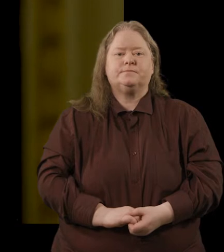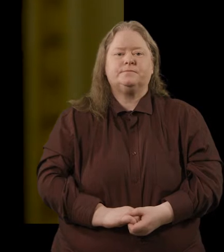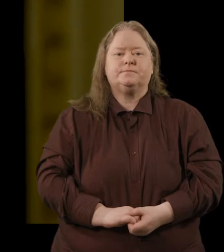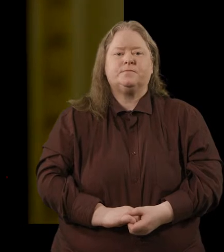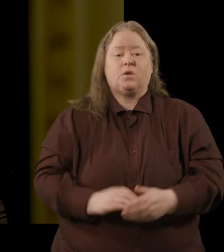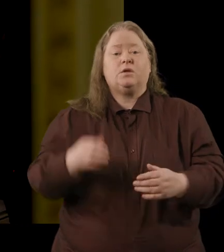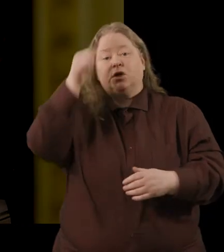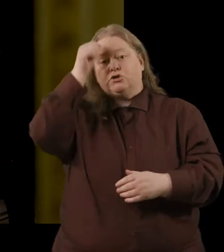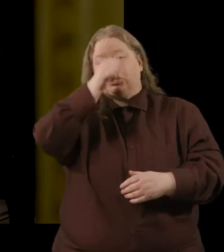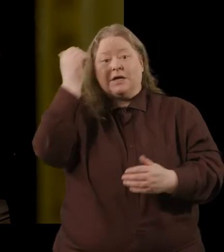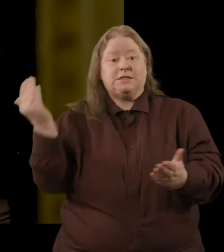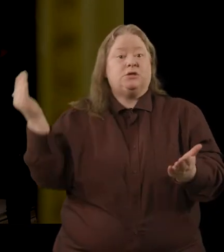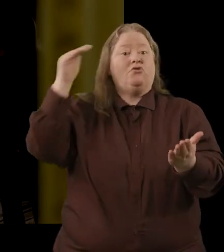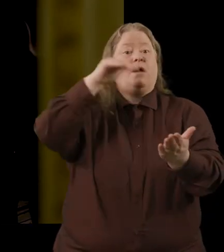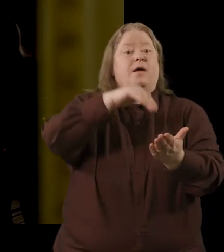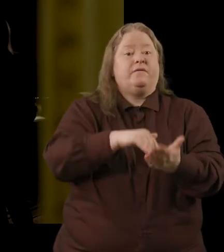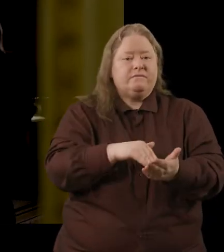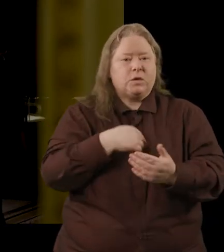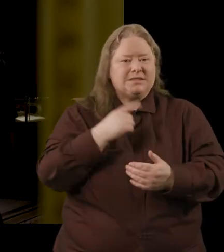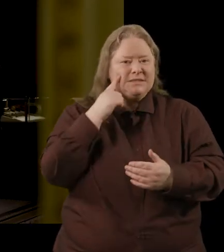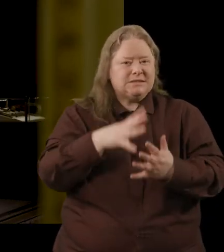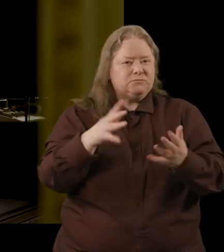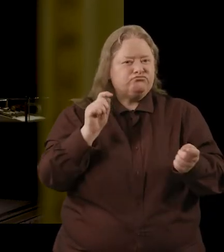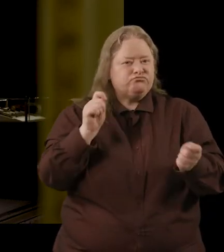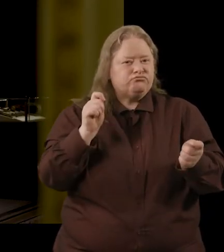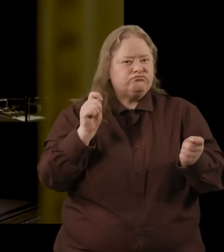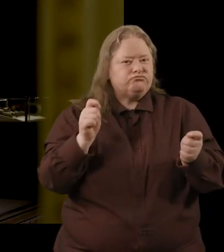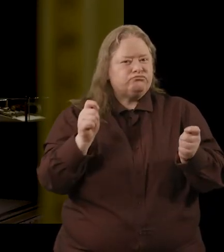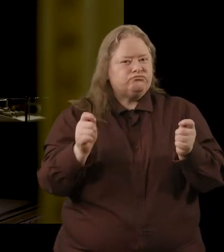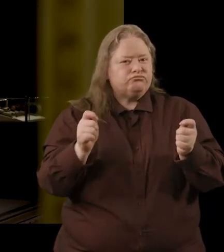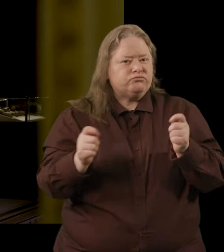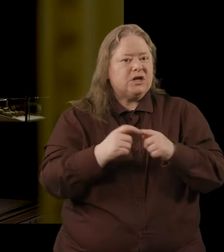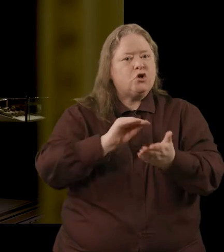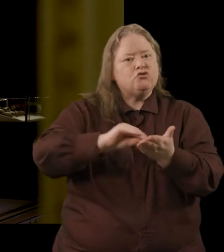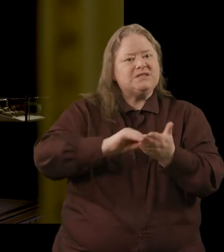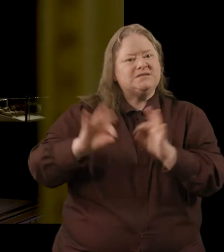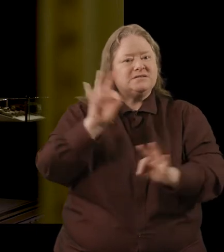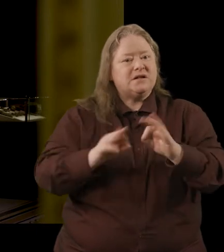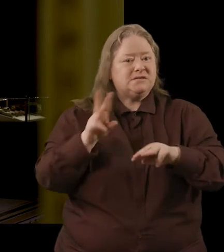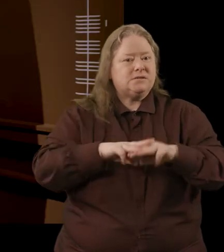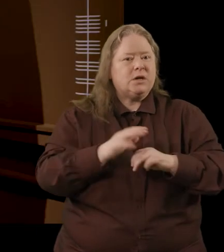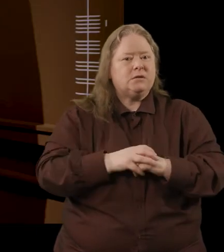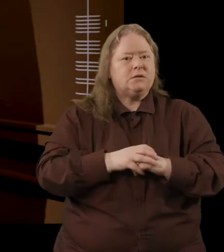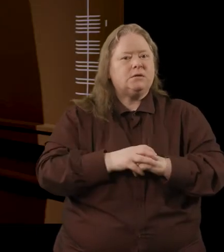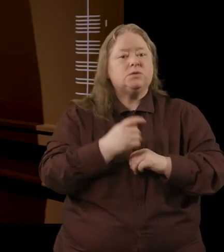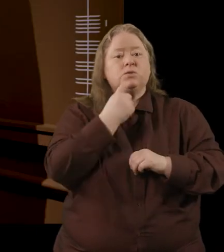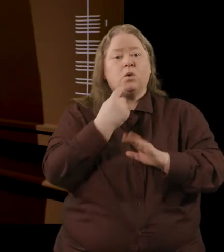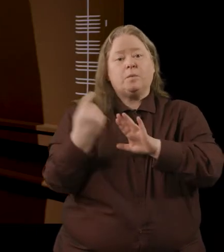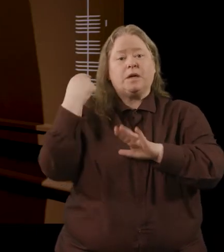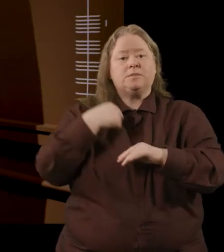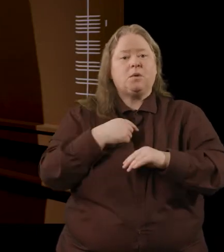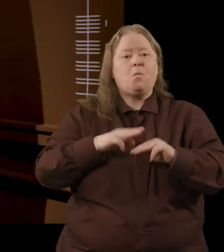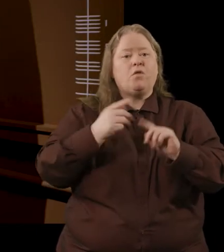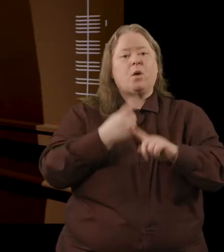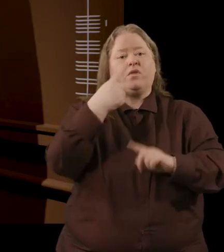with the arrival of Christianity we see a gradual changing in writing styles as well this stone behind me is over